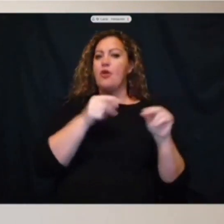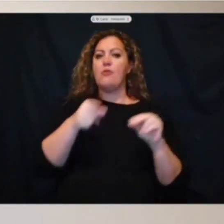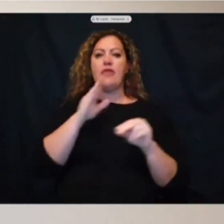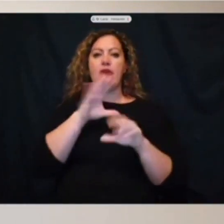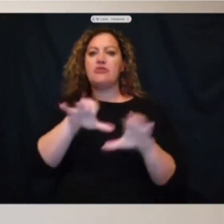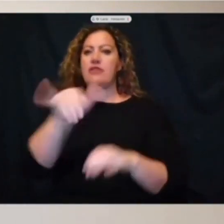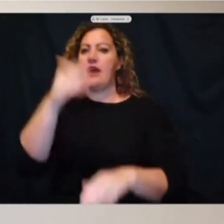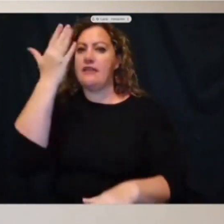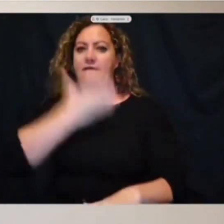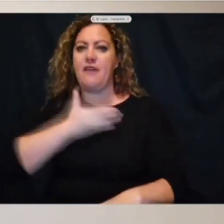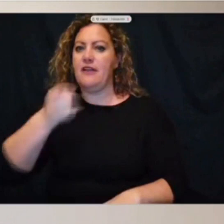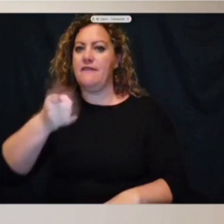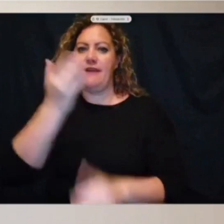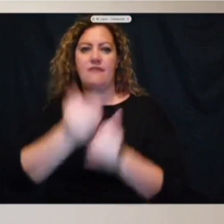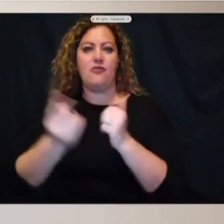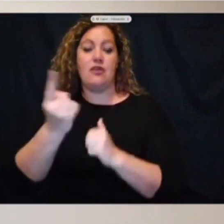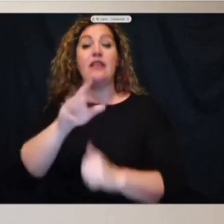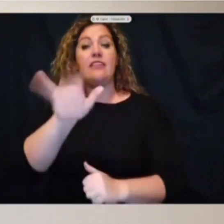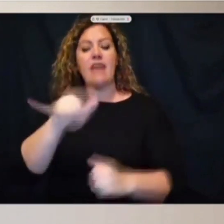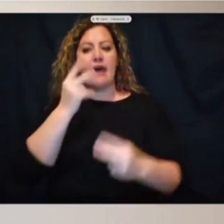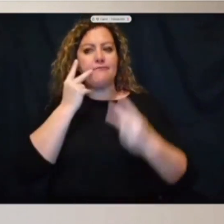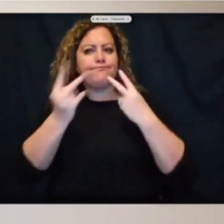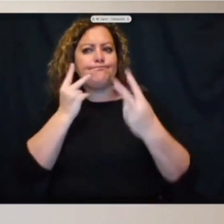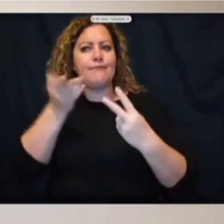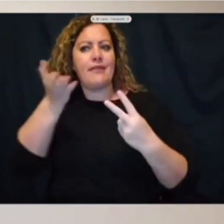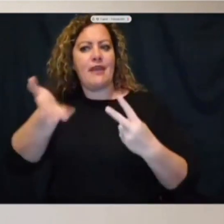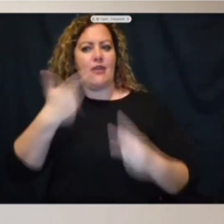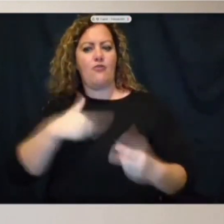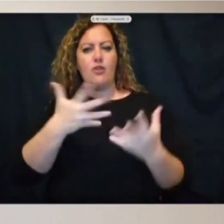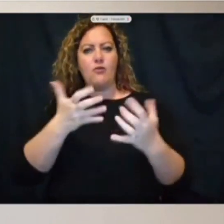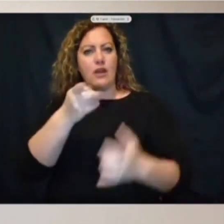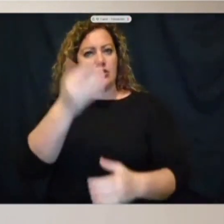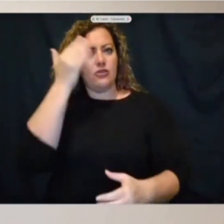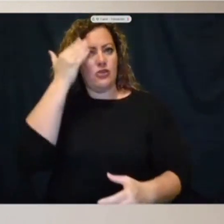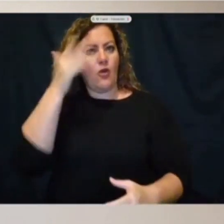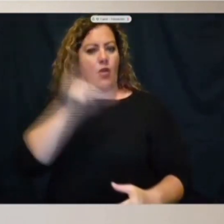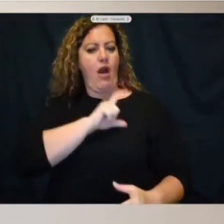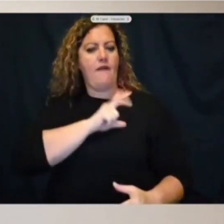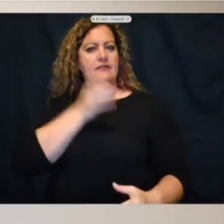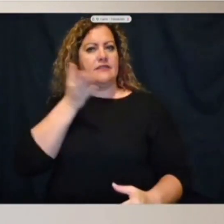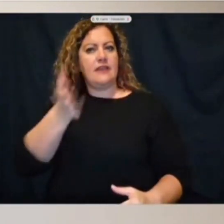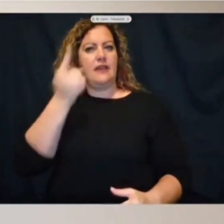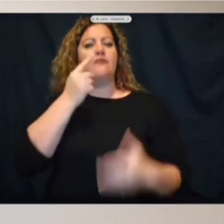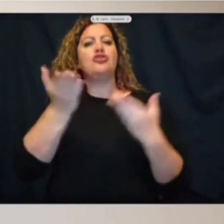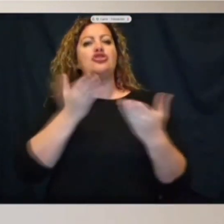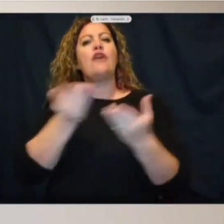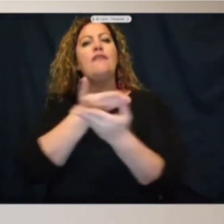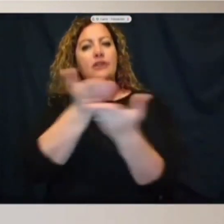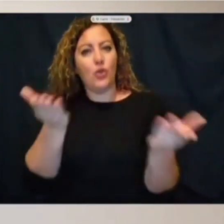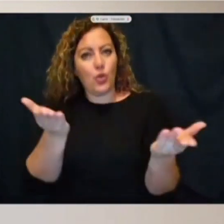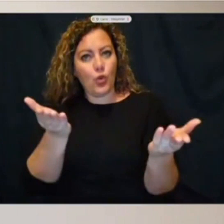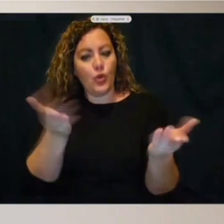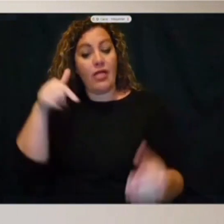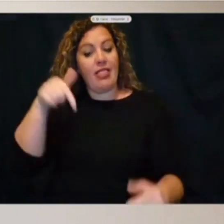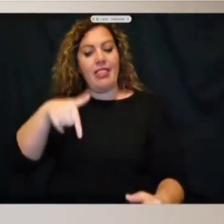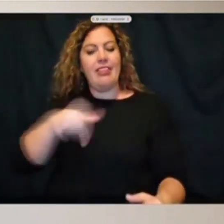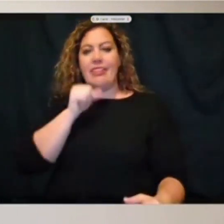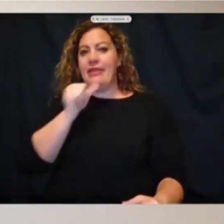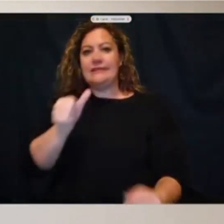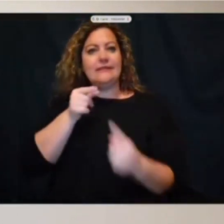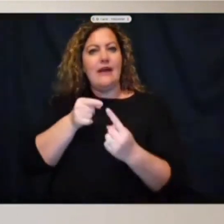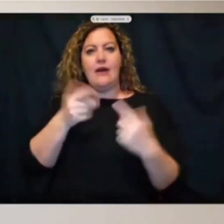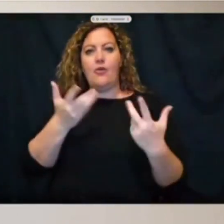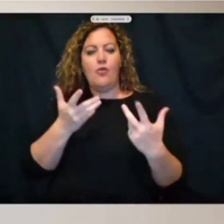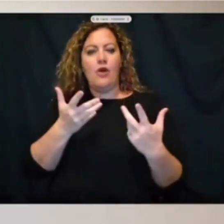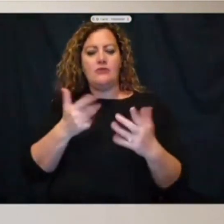visibility is important because we want you to know that the officers are there to serve you. This isn't about a show of